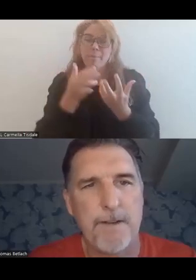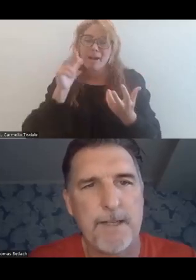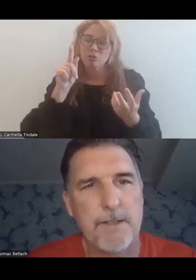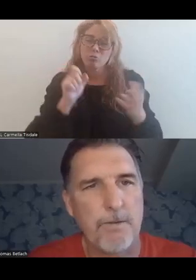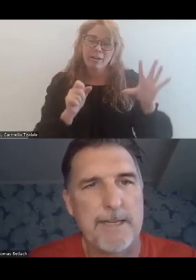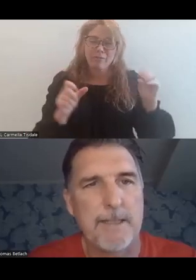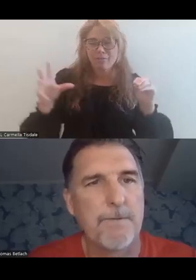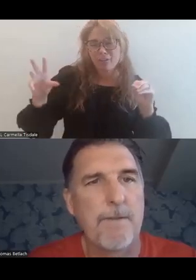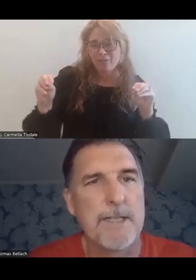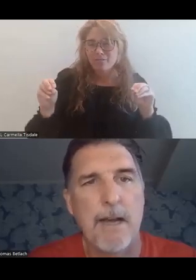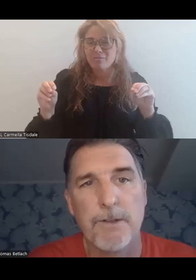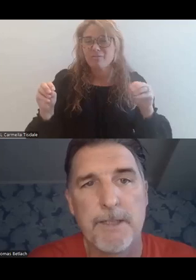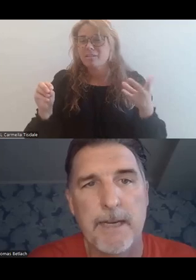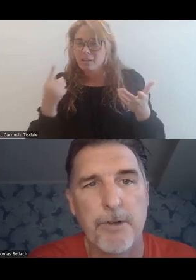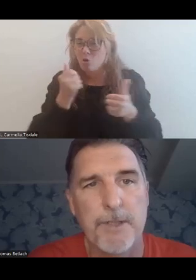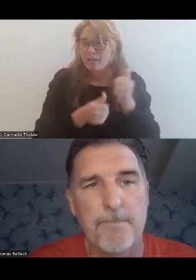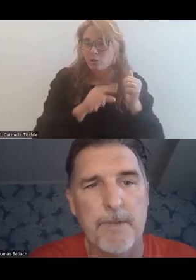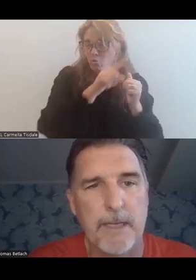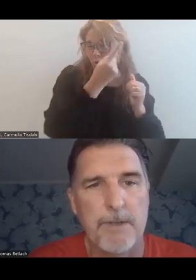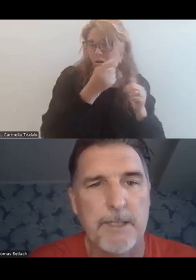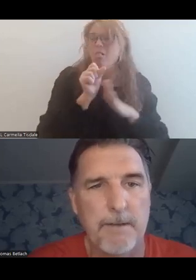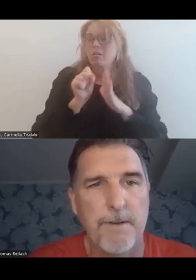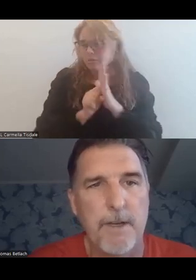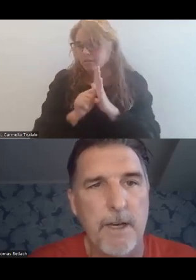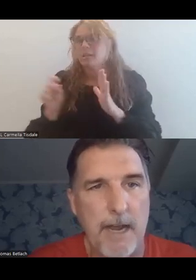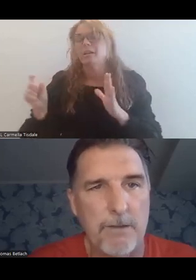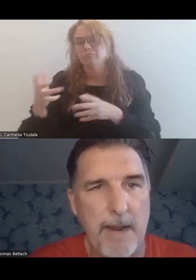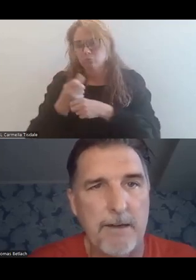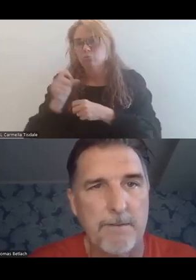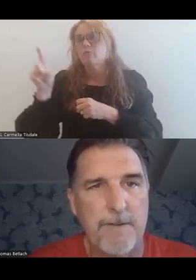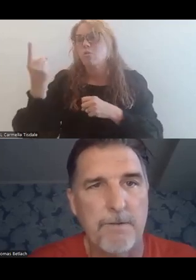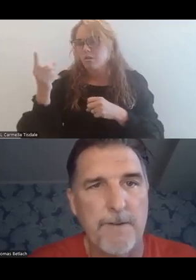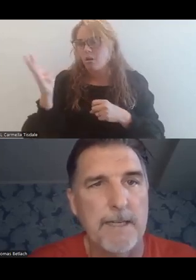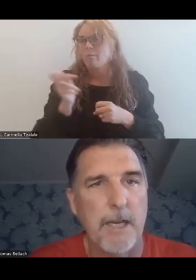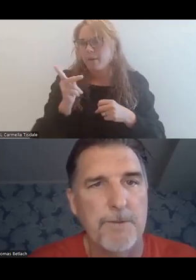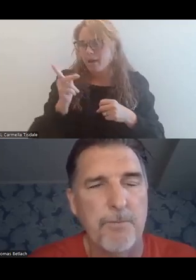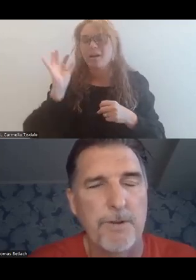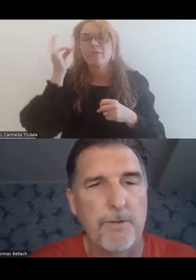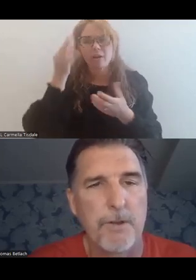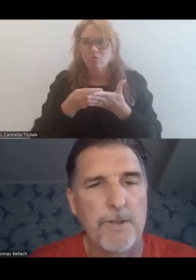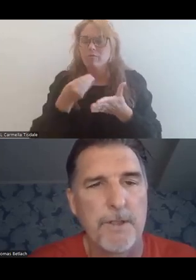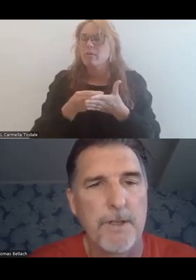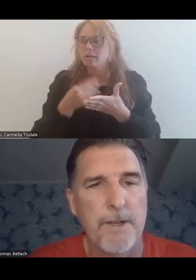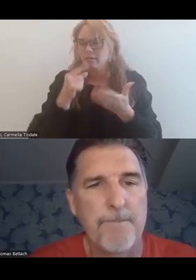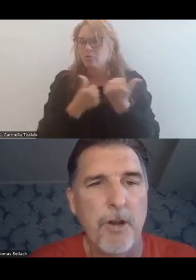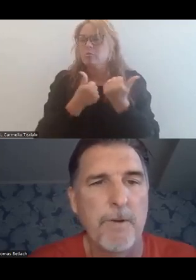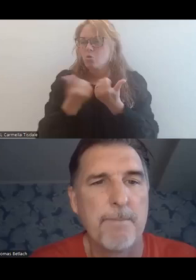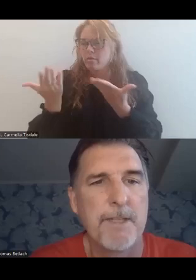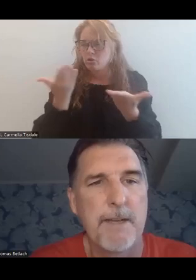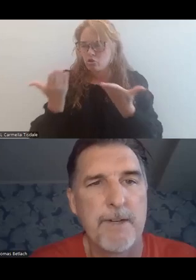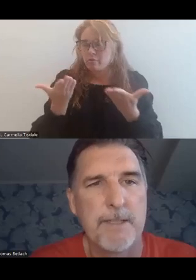from 50-50. So in essence, for every dollar a state puts up, it can receive a dollar back in federal funding to help support those services